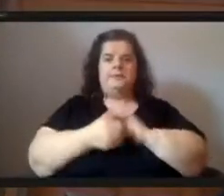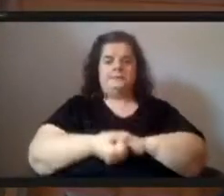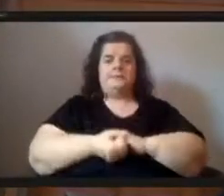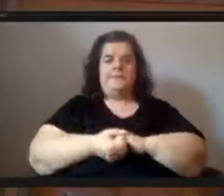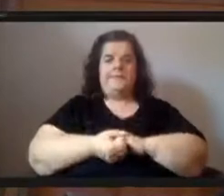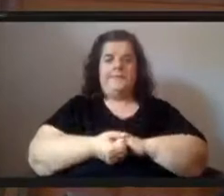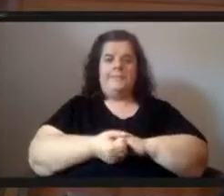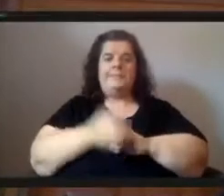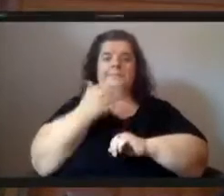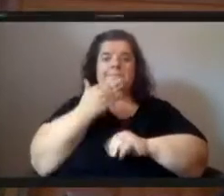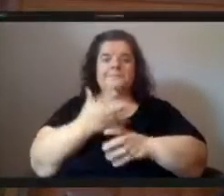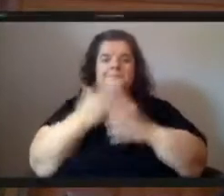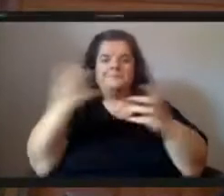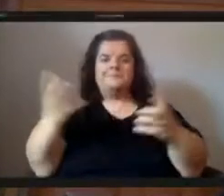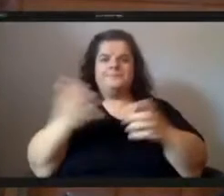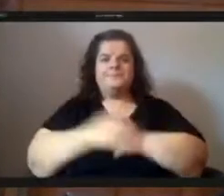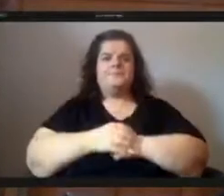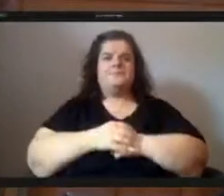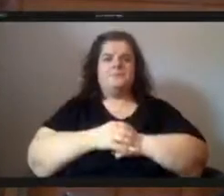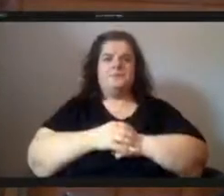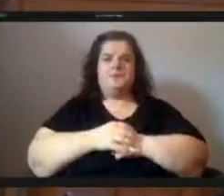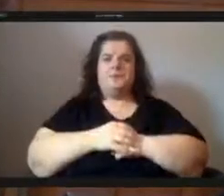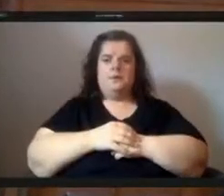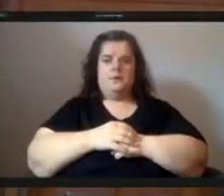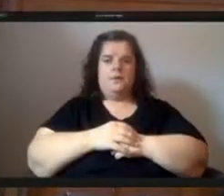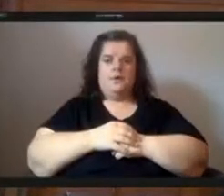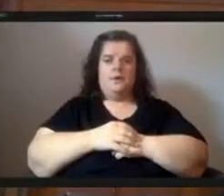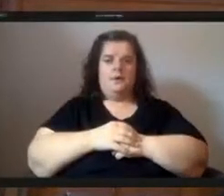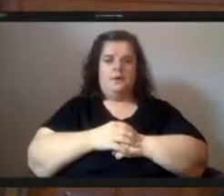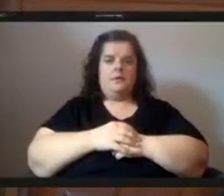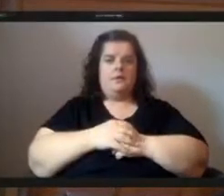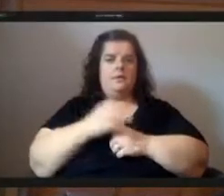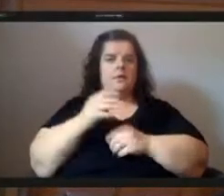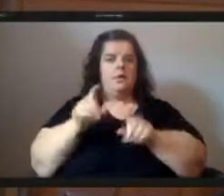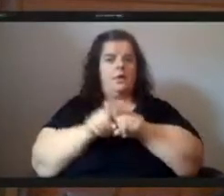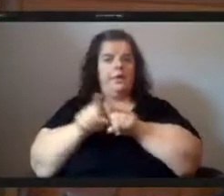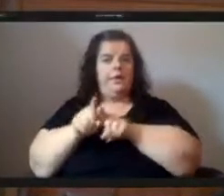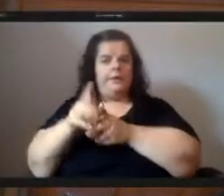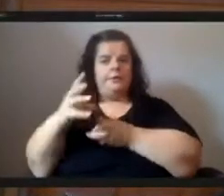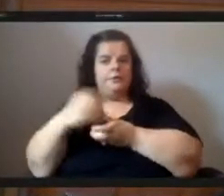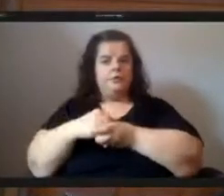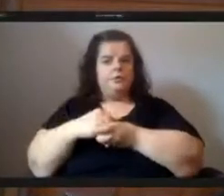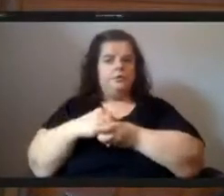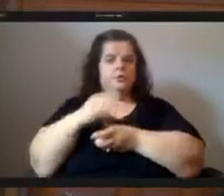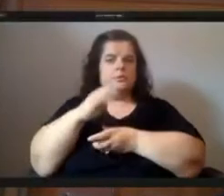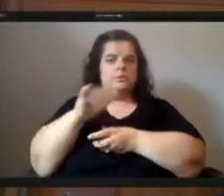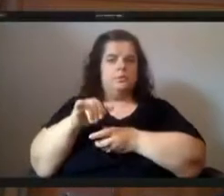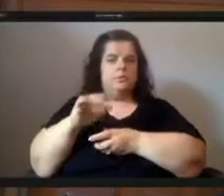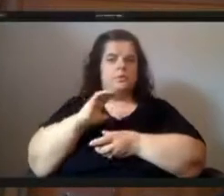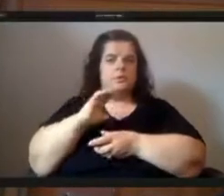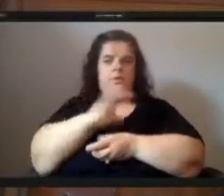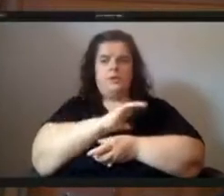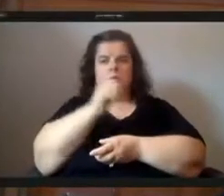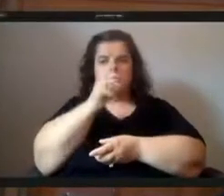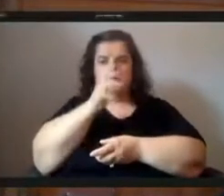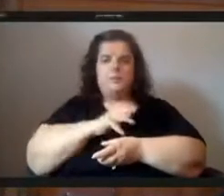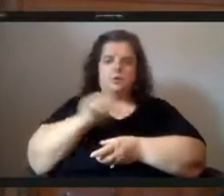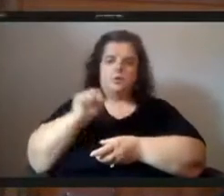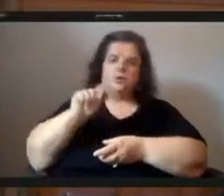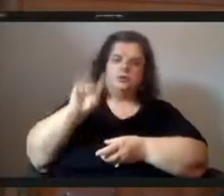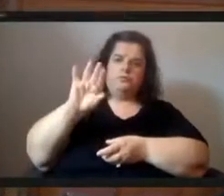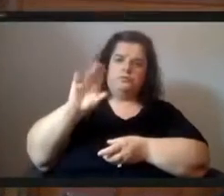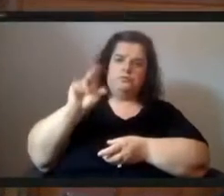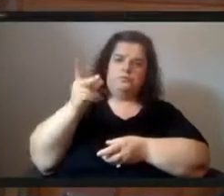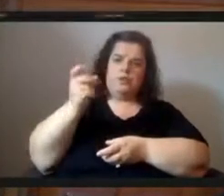oops thank you uh let the record show we've also been um joined by councilwoman strasberger thank you councilwoman